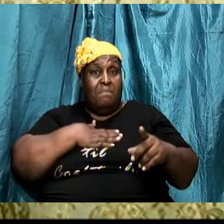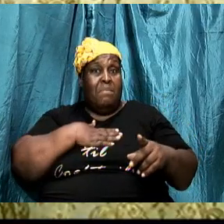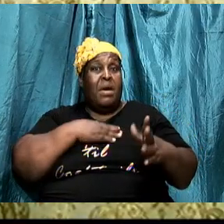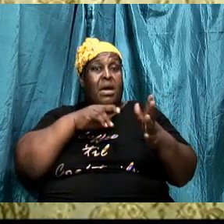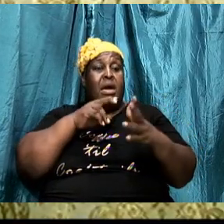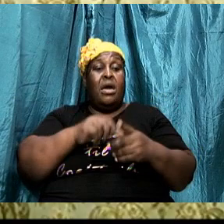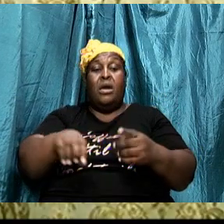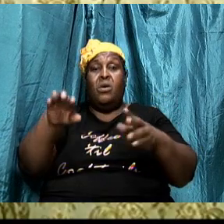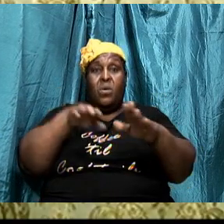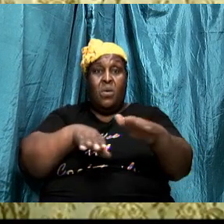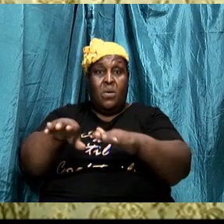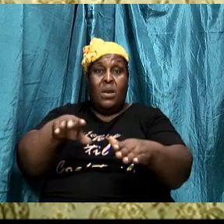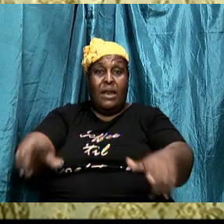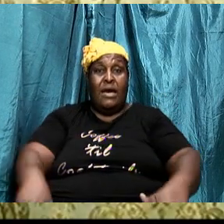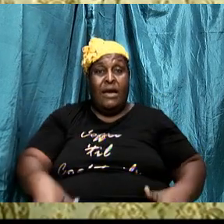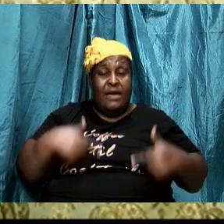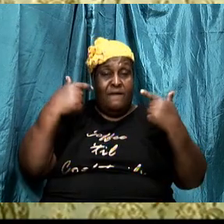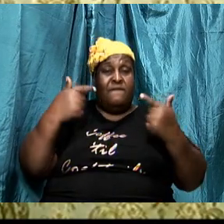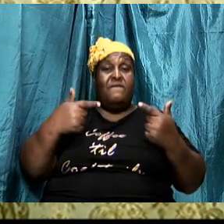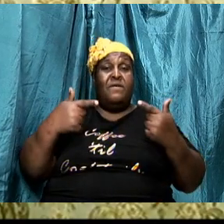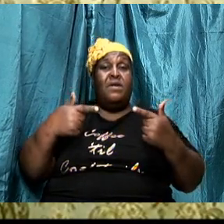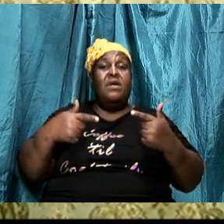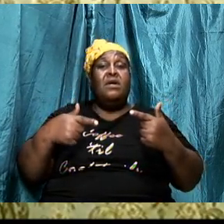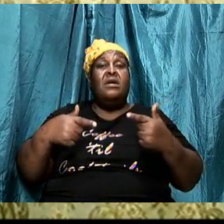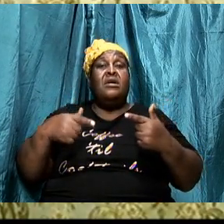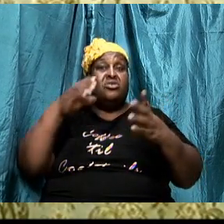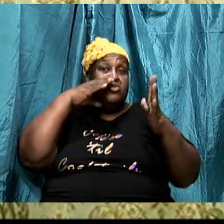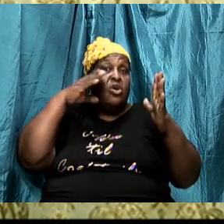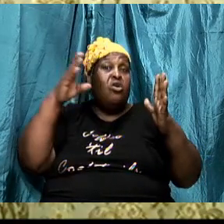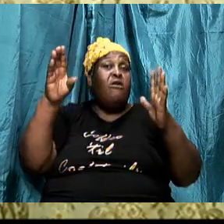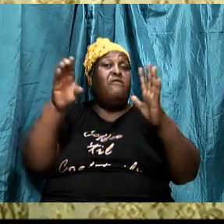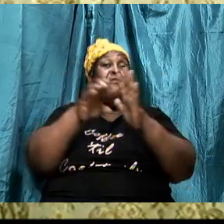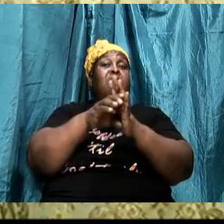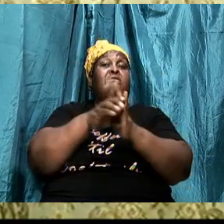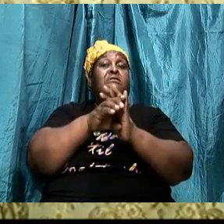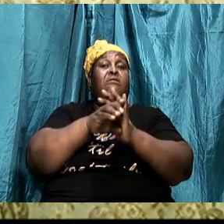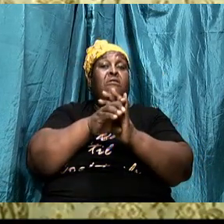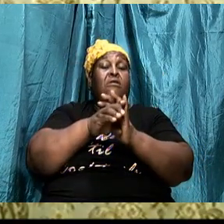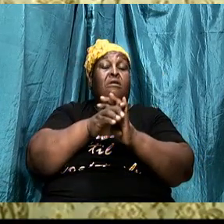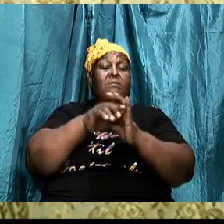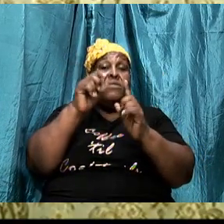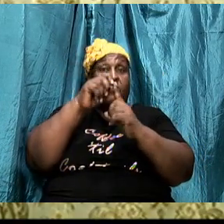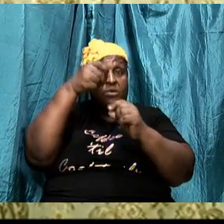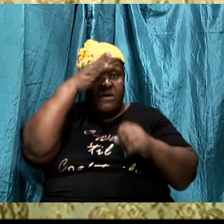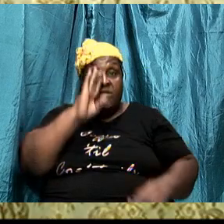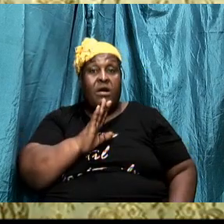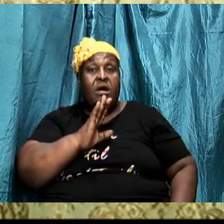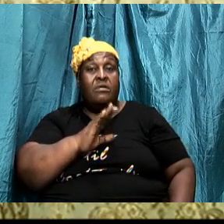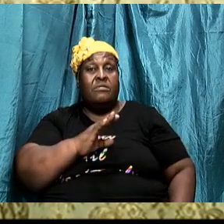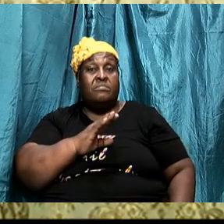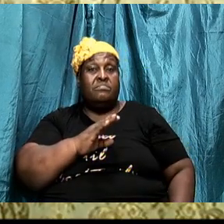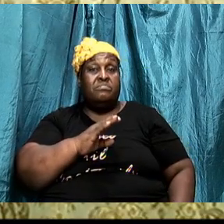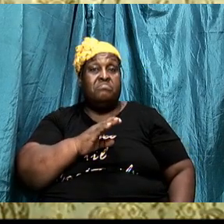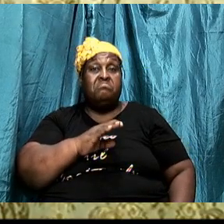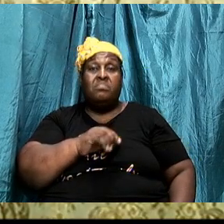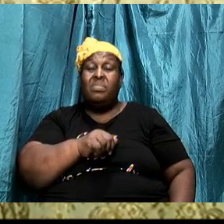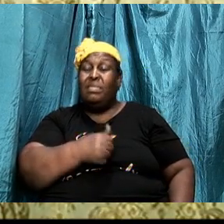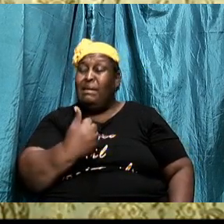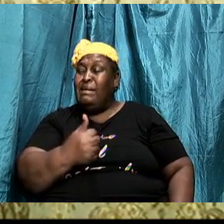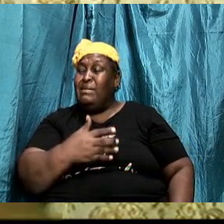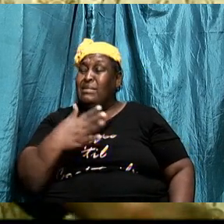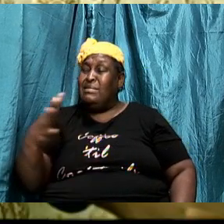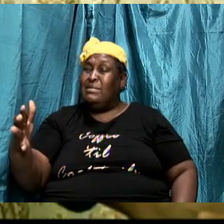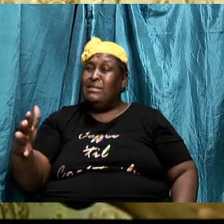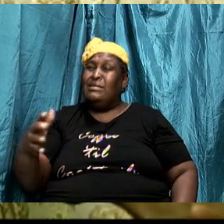the word of the Lord my life is governed by the word of God so anything that is